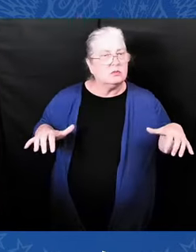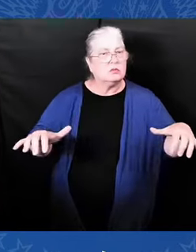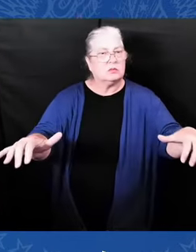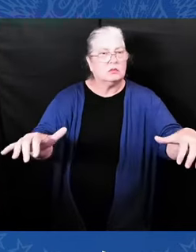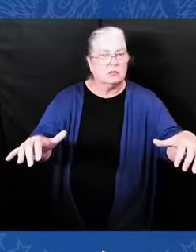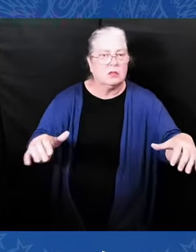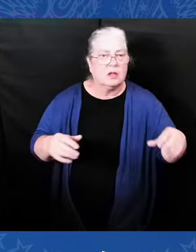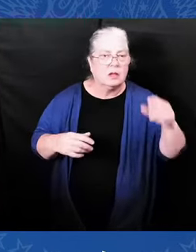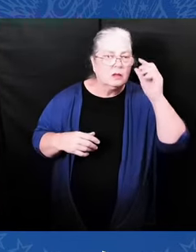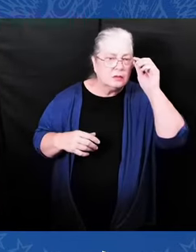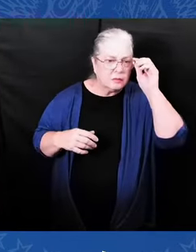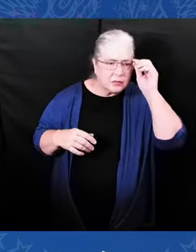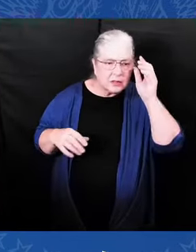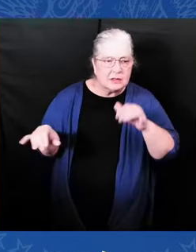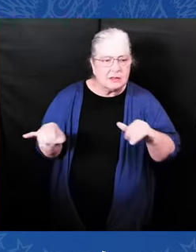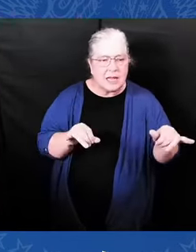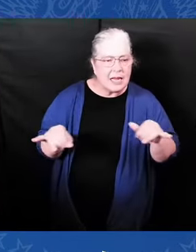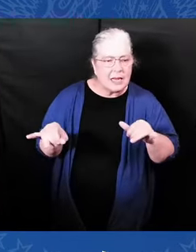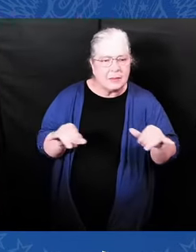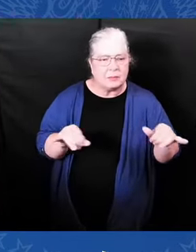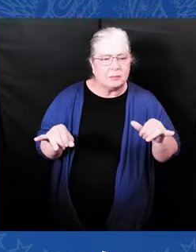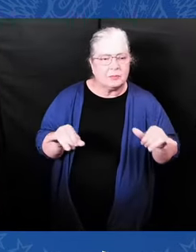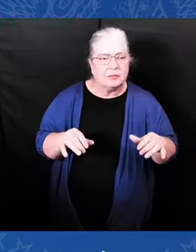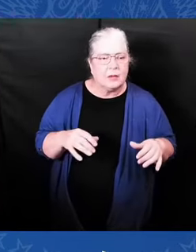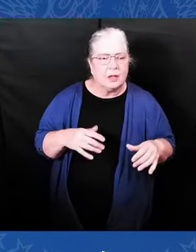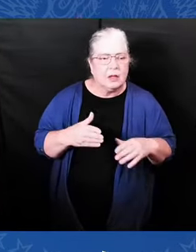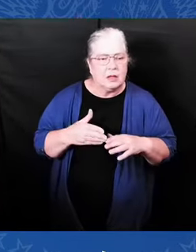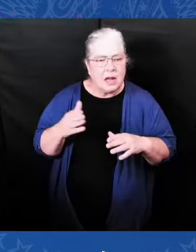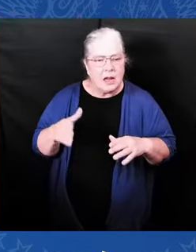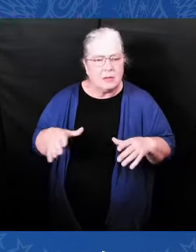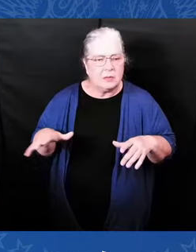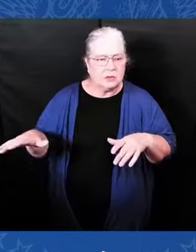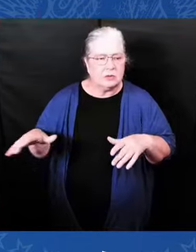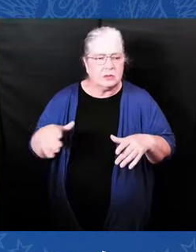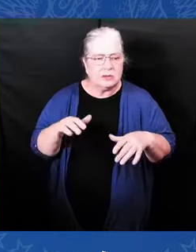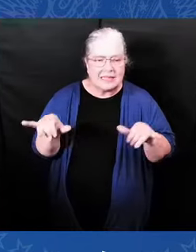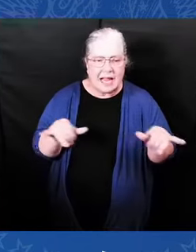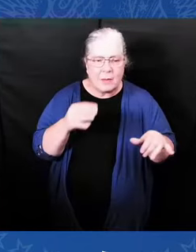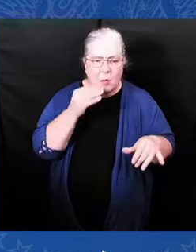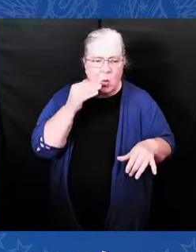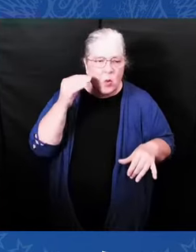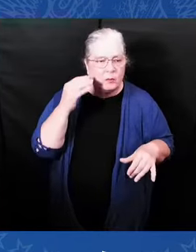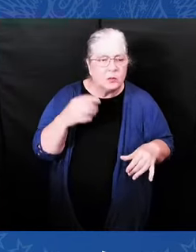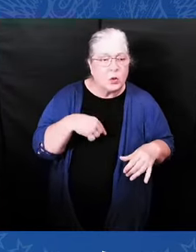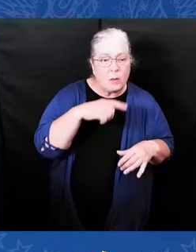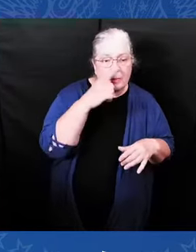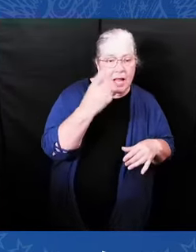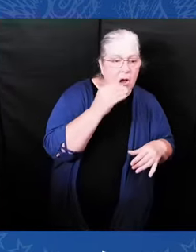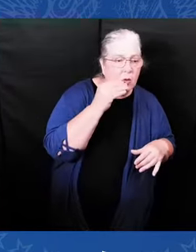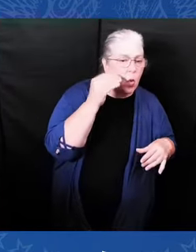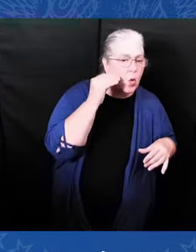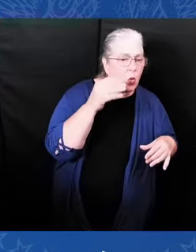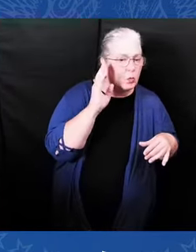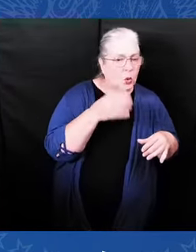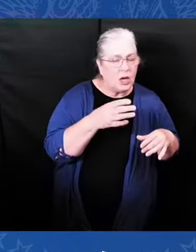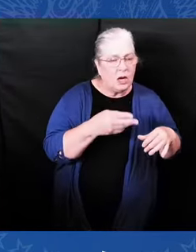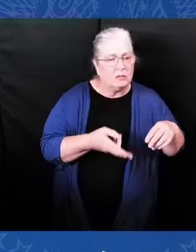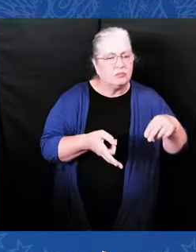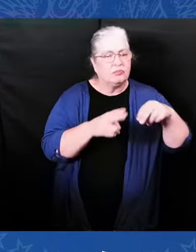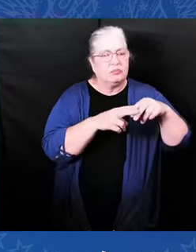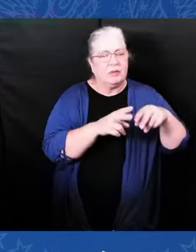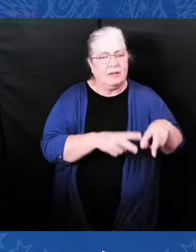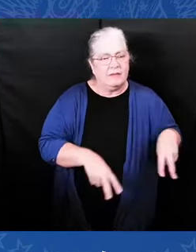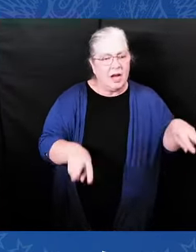the same outfit. Look, folks, we're aggressively combating racial discrimination in housing, including working to restore